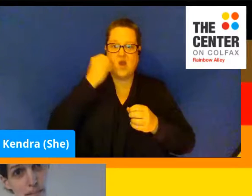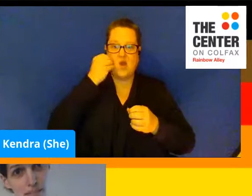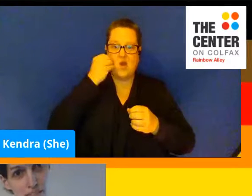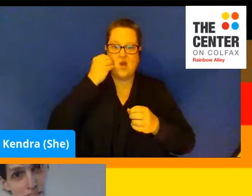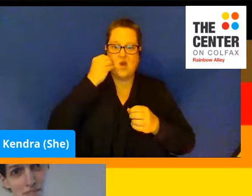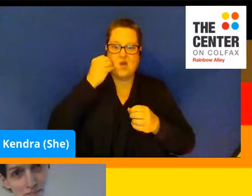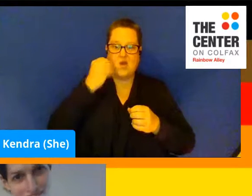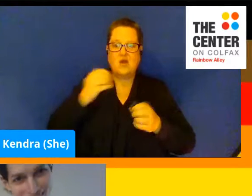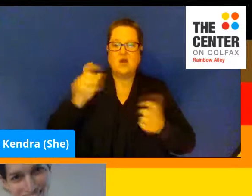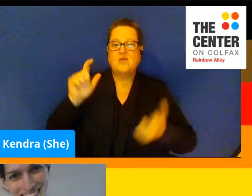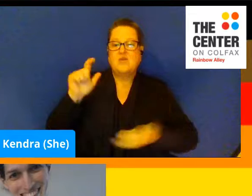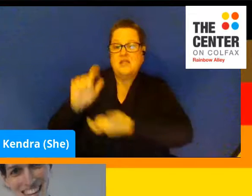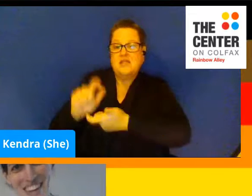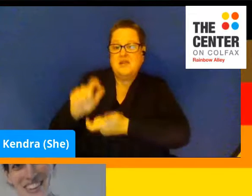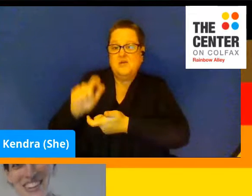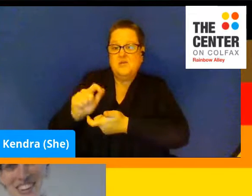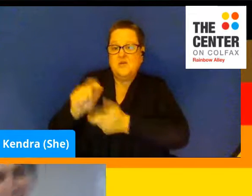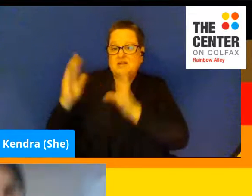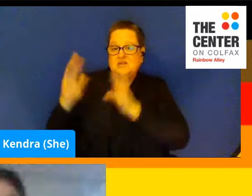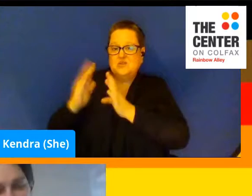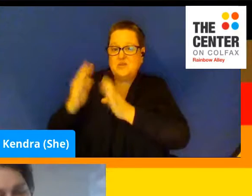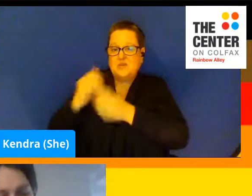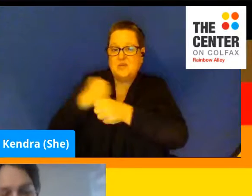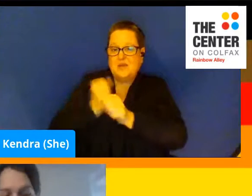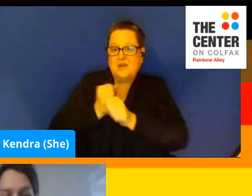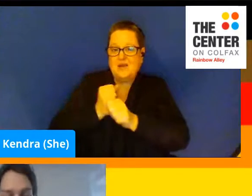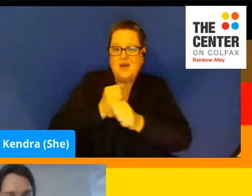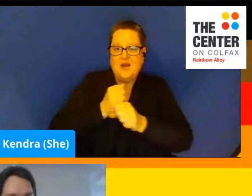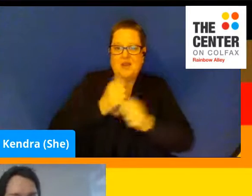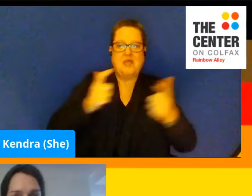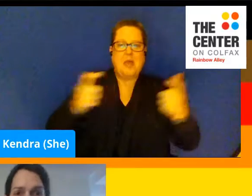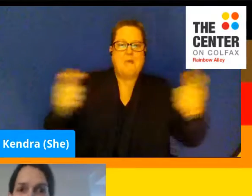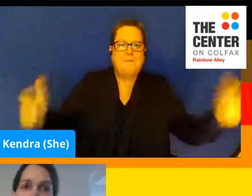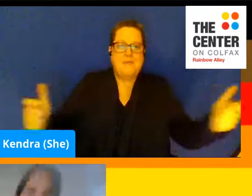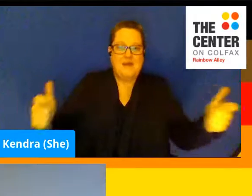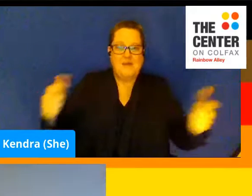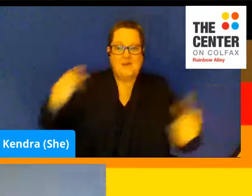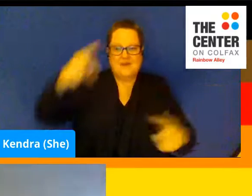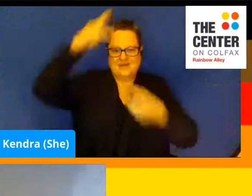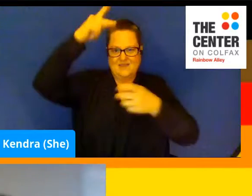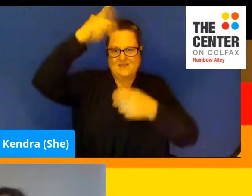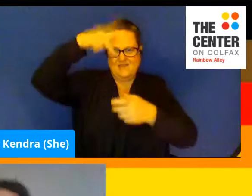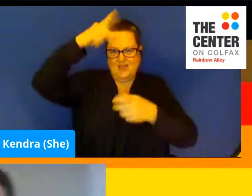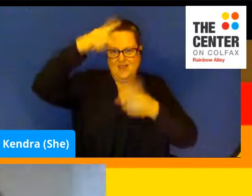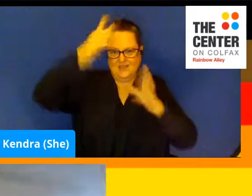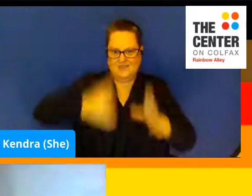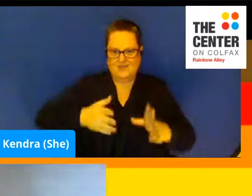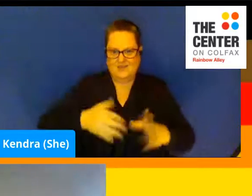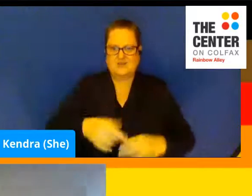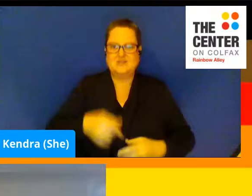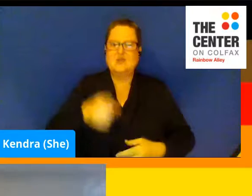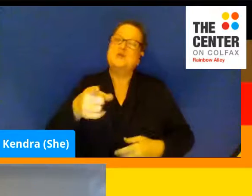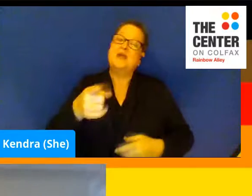little troublemaker. So now you know, now you know what my family is like.